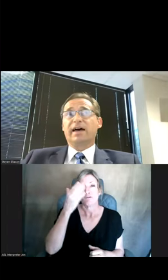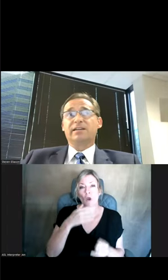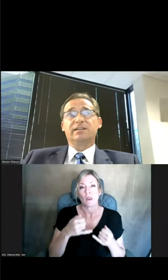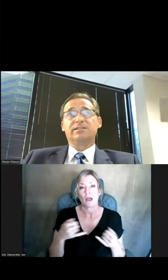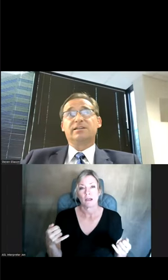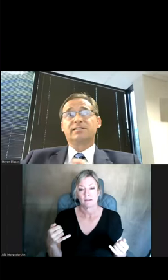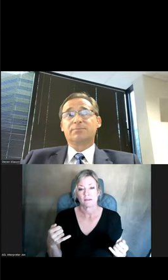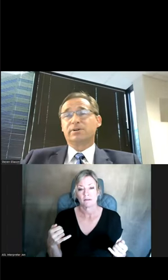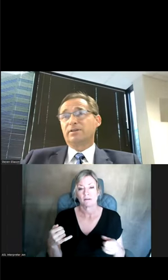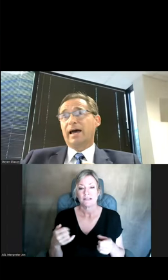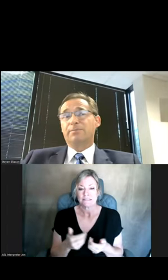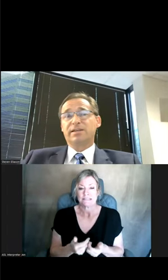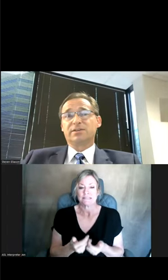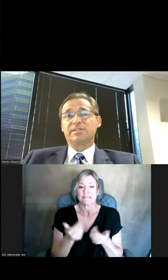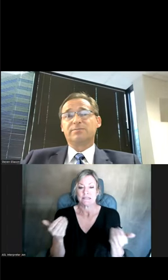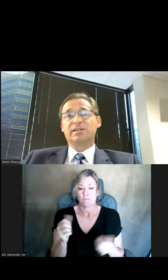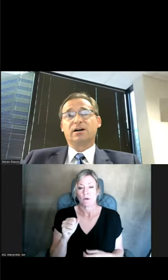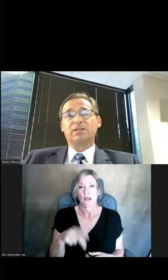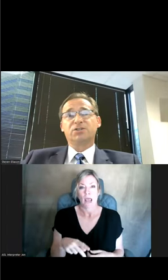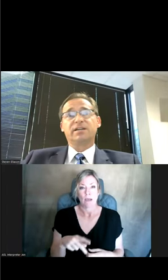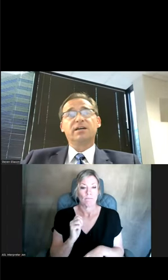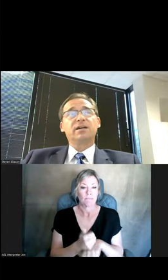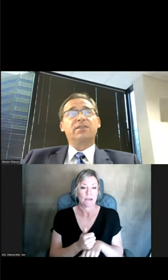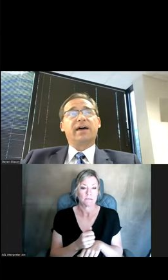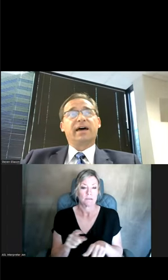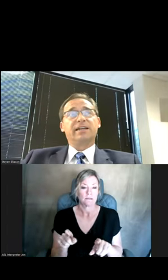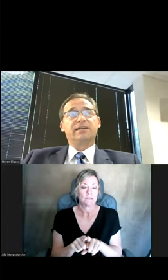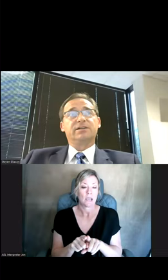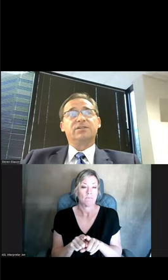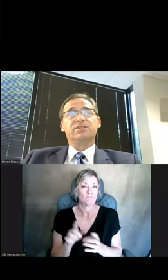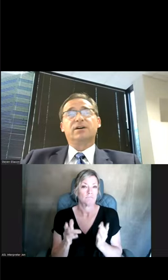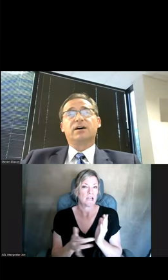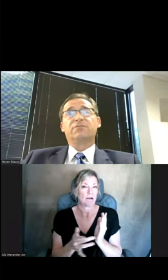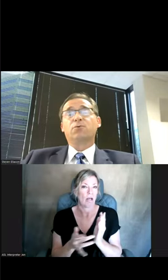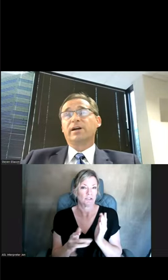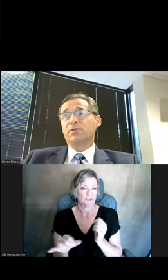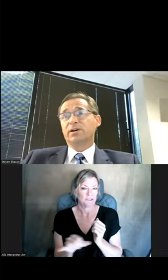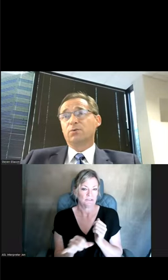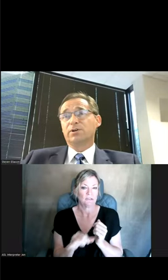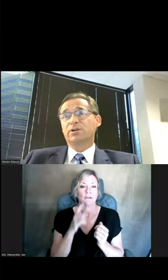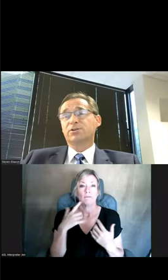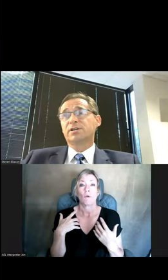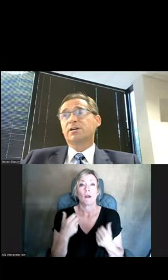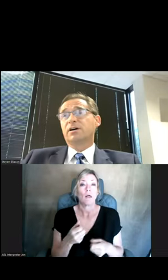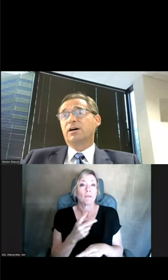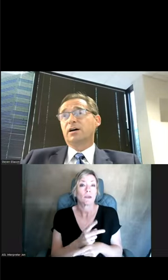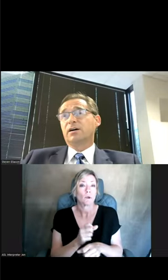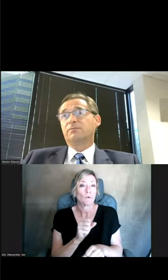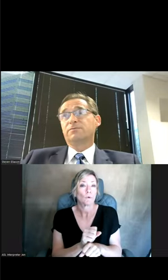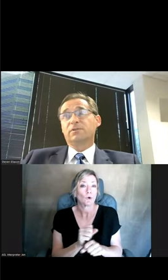that is a separate app based on the same technology that is for health care workers,